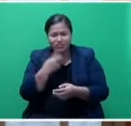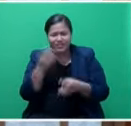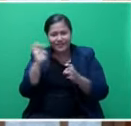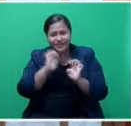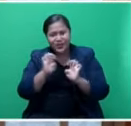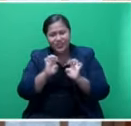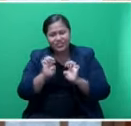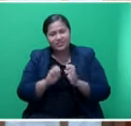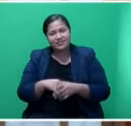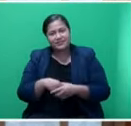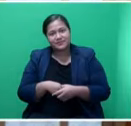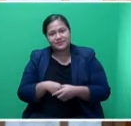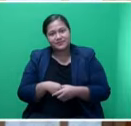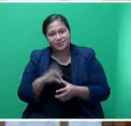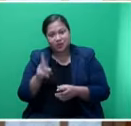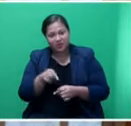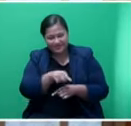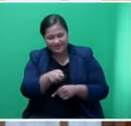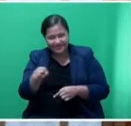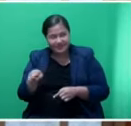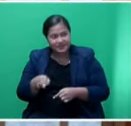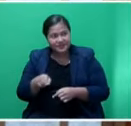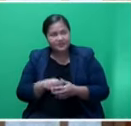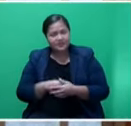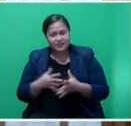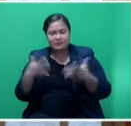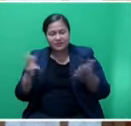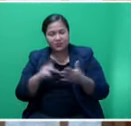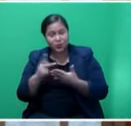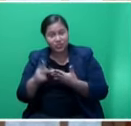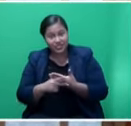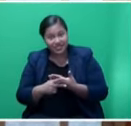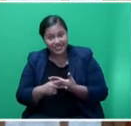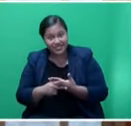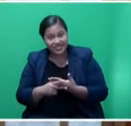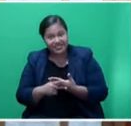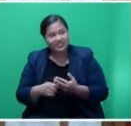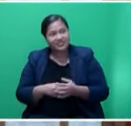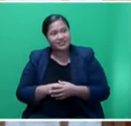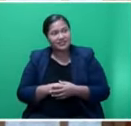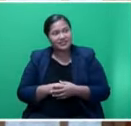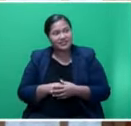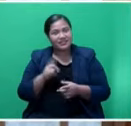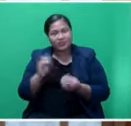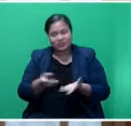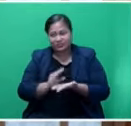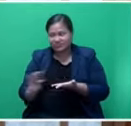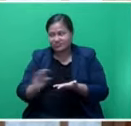of such a huge project in terms of the amounts which have been given up.